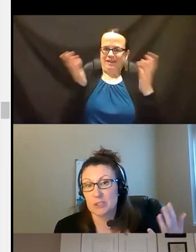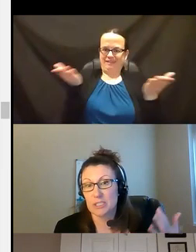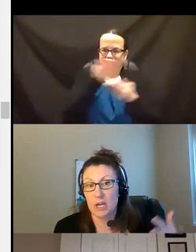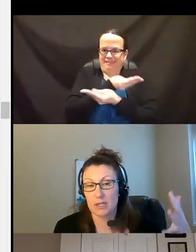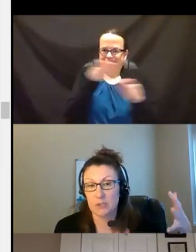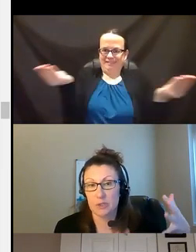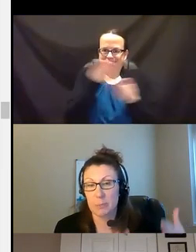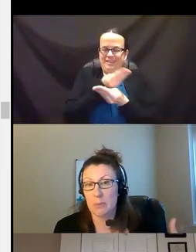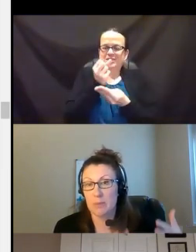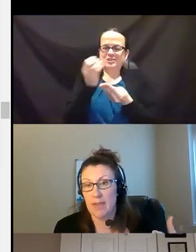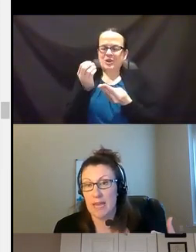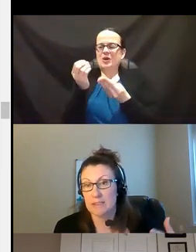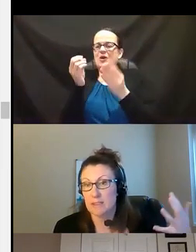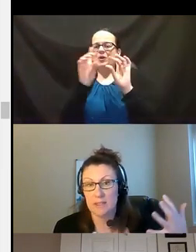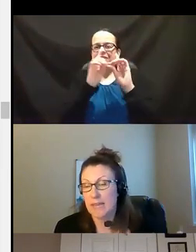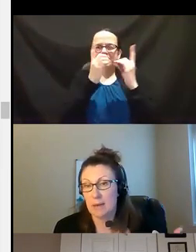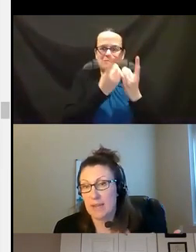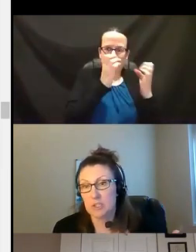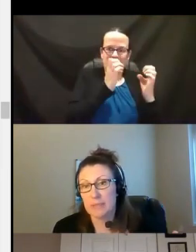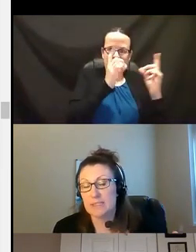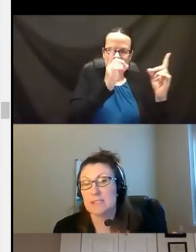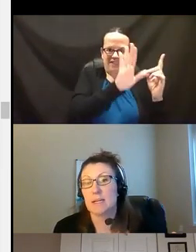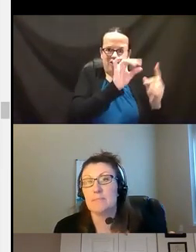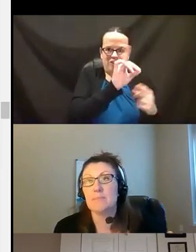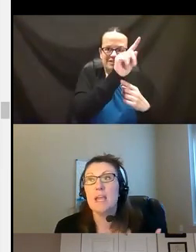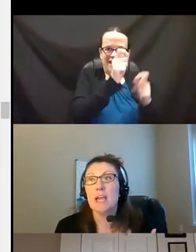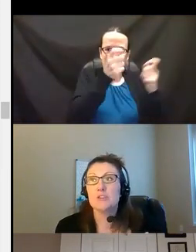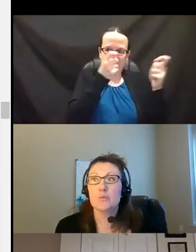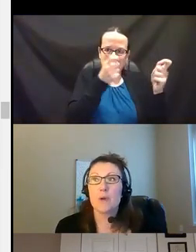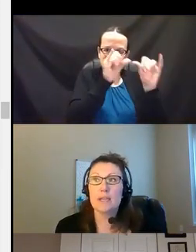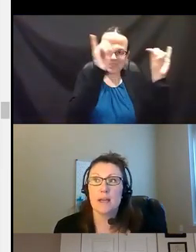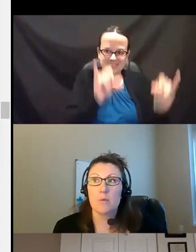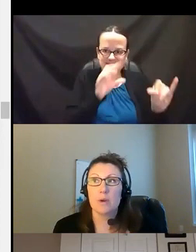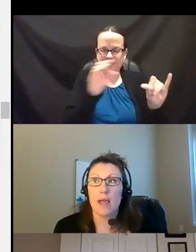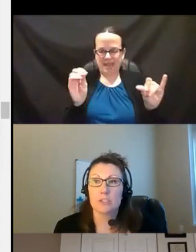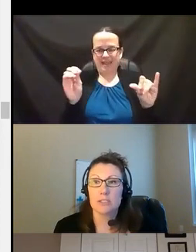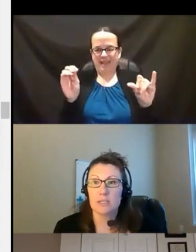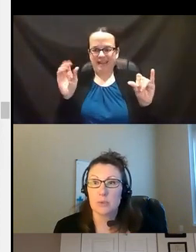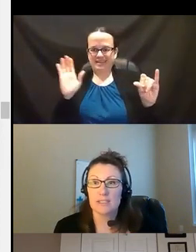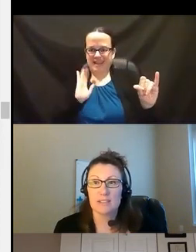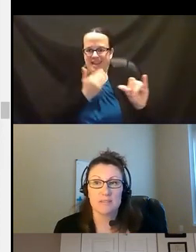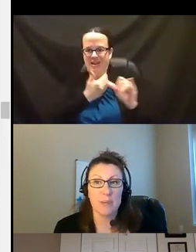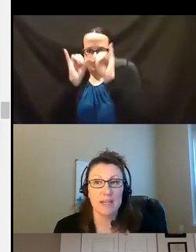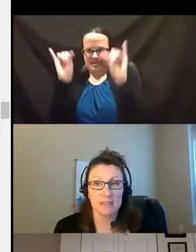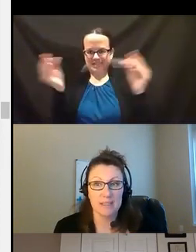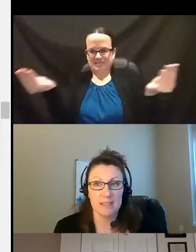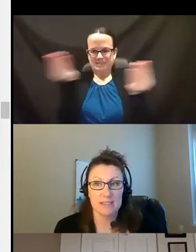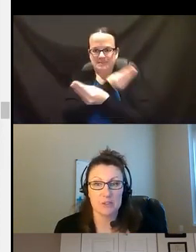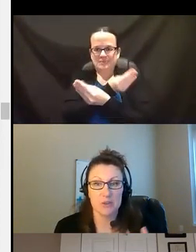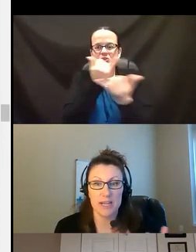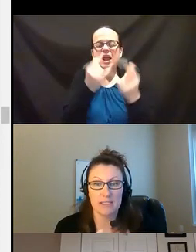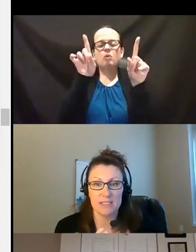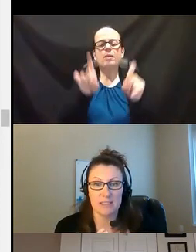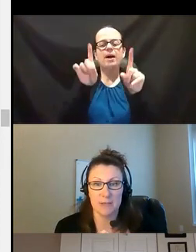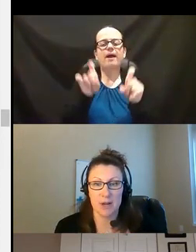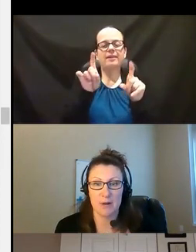essentially talk to the Department of Ed's data management system. And so right now, we're actually in the process of piloting this and